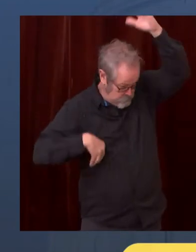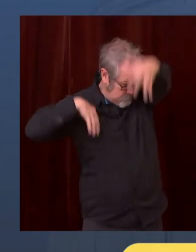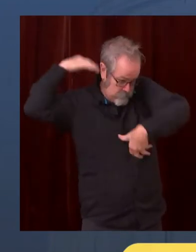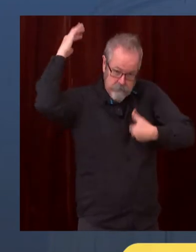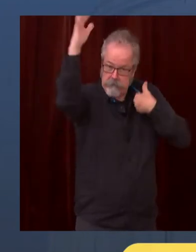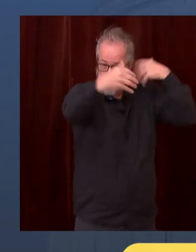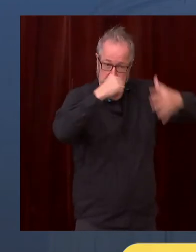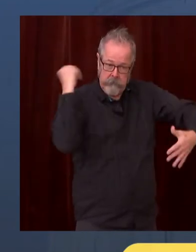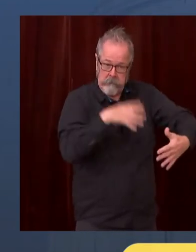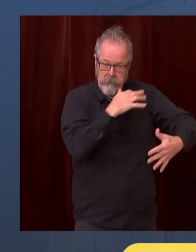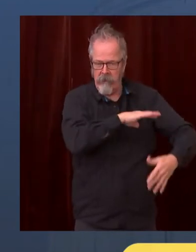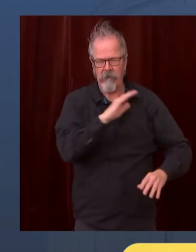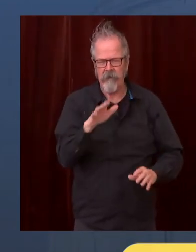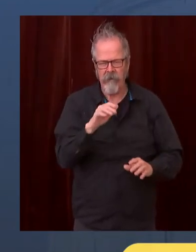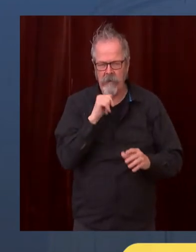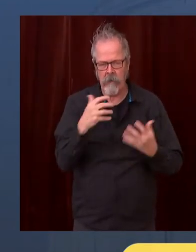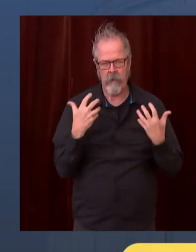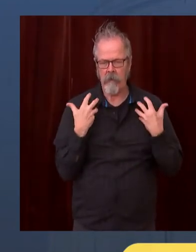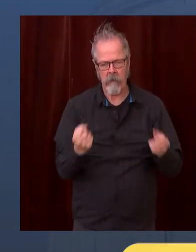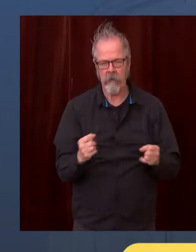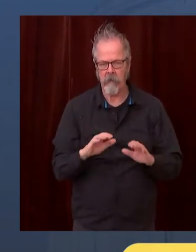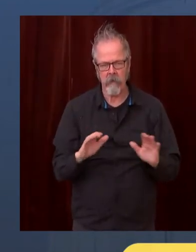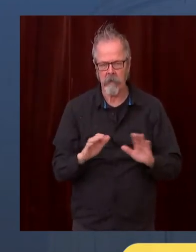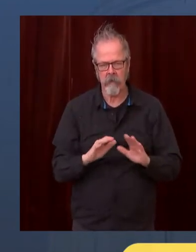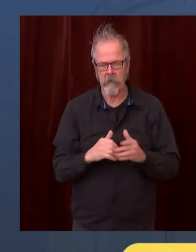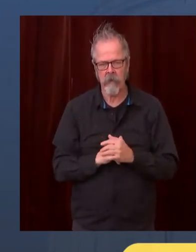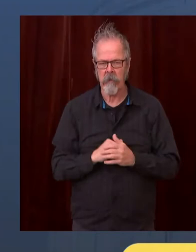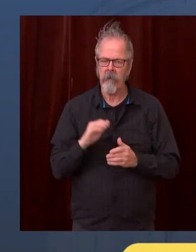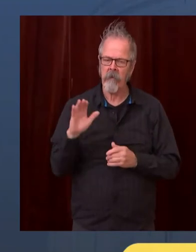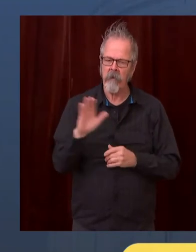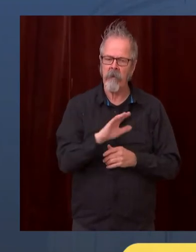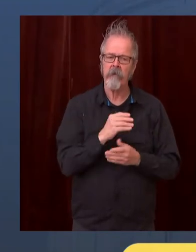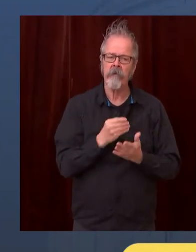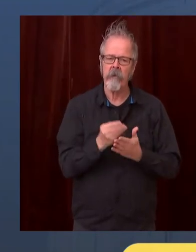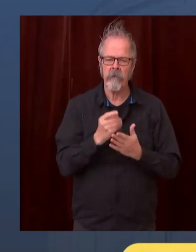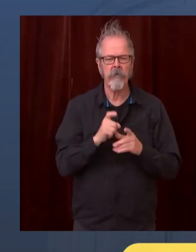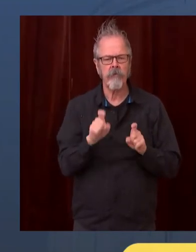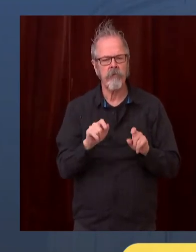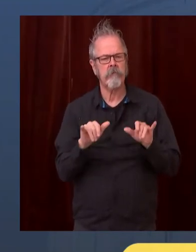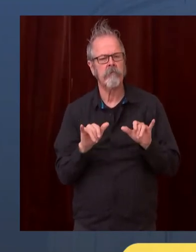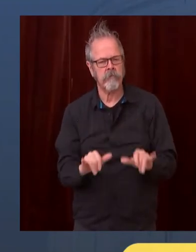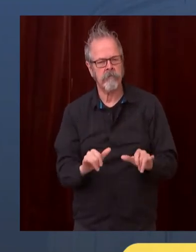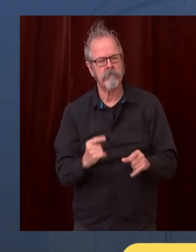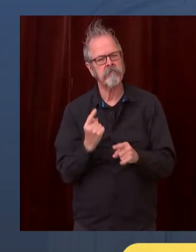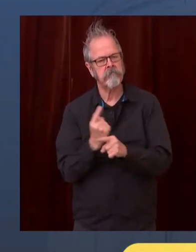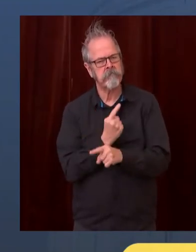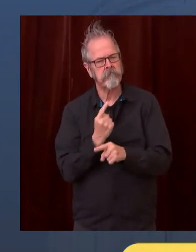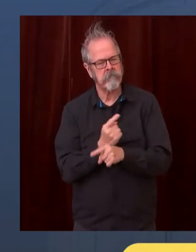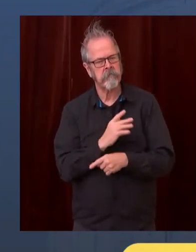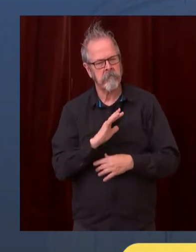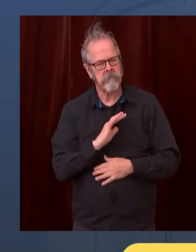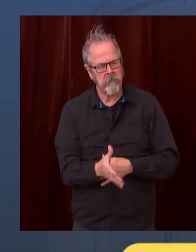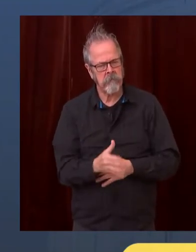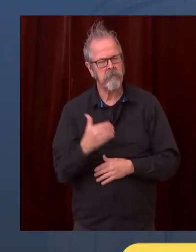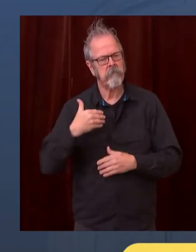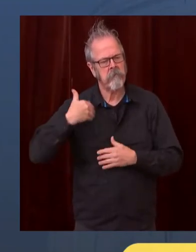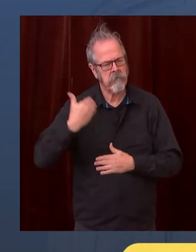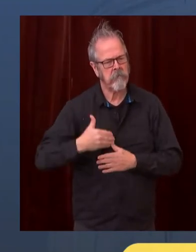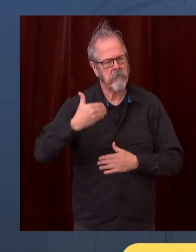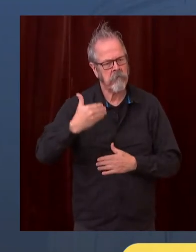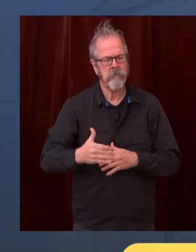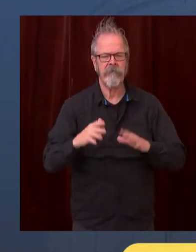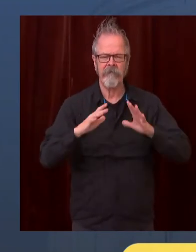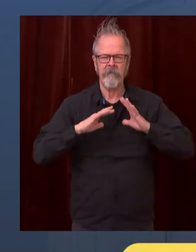Now, you can also, you know, shop off peak hours. Try contactless shopping where you order ahead and pick up your